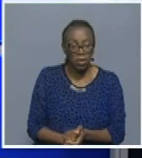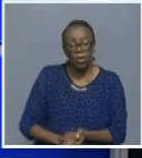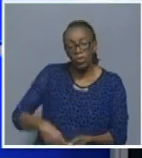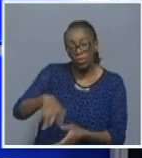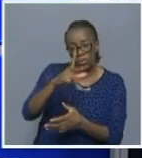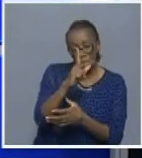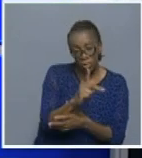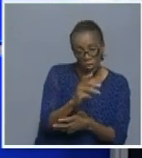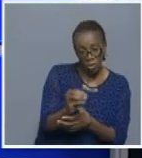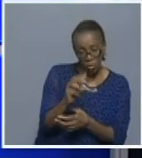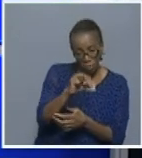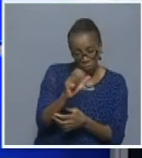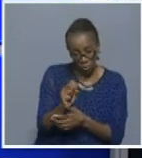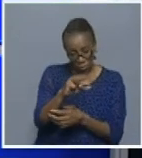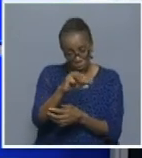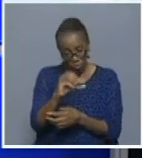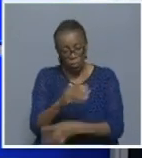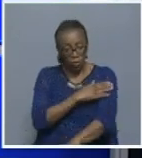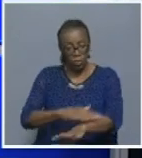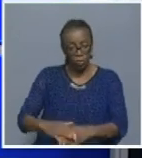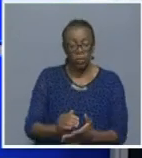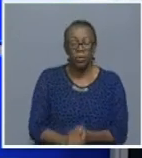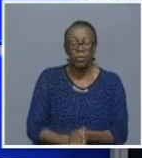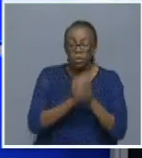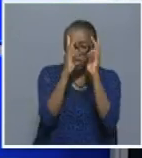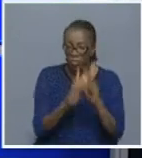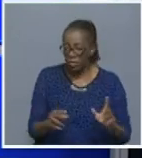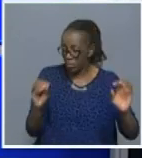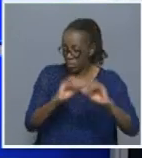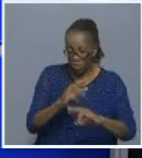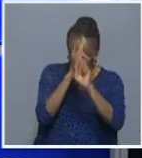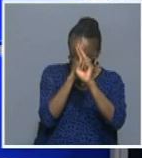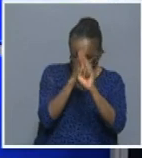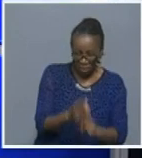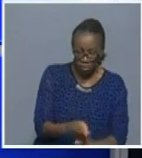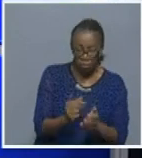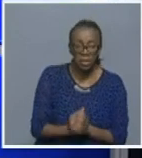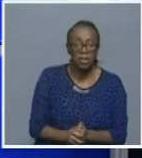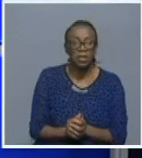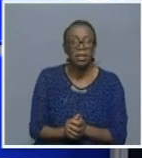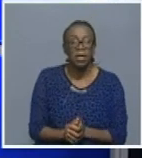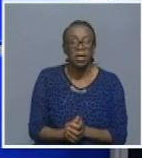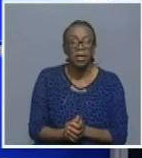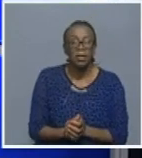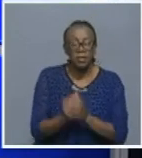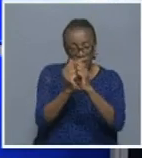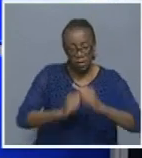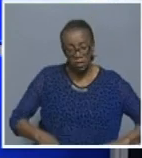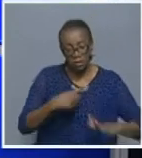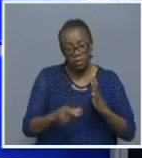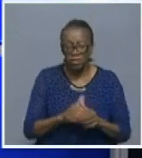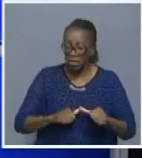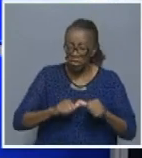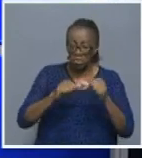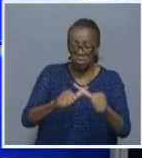areas, people were not adhering to the set restrictions and continued to socialize in groups of more than 10.